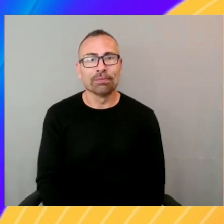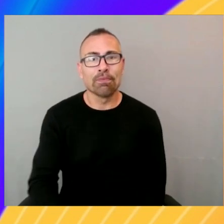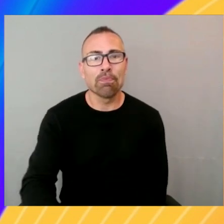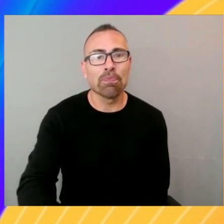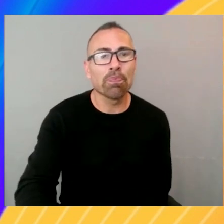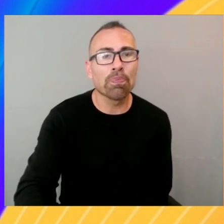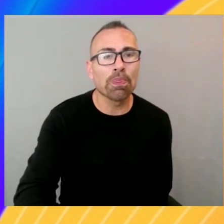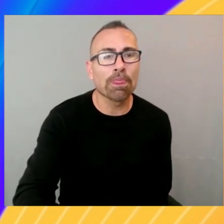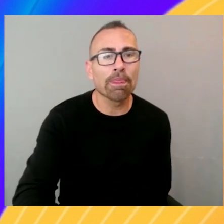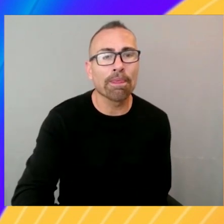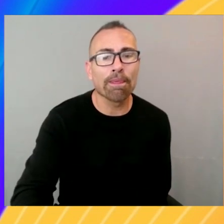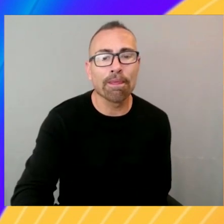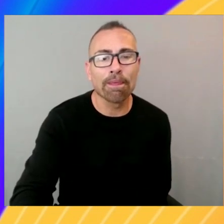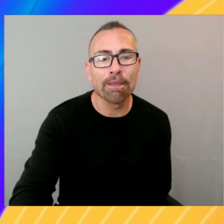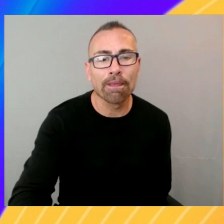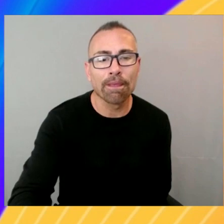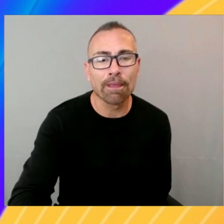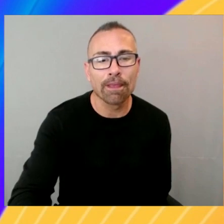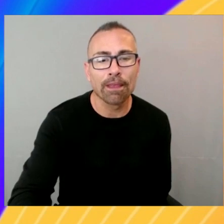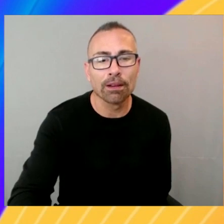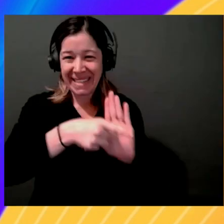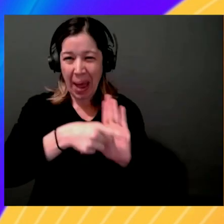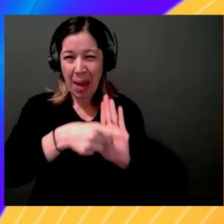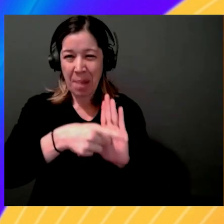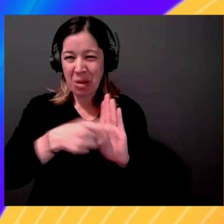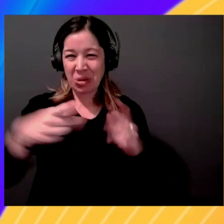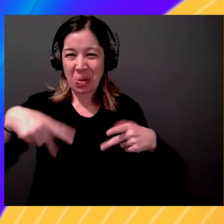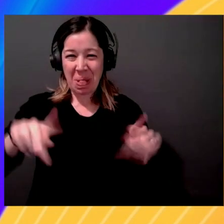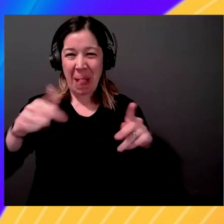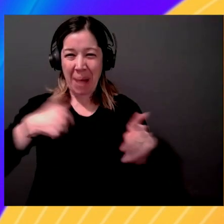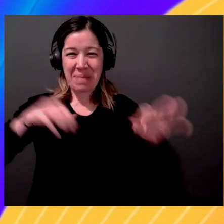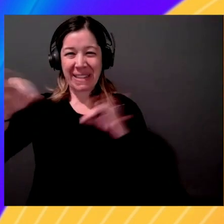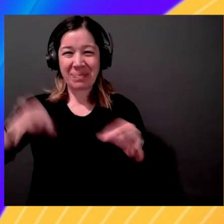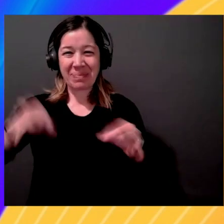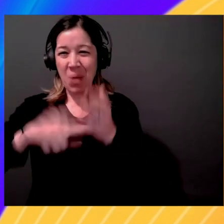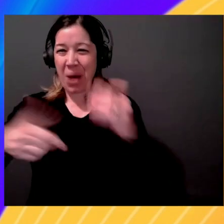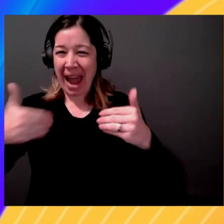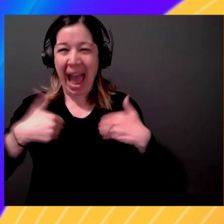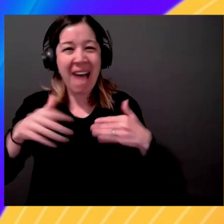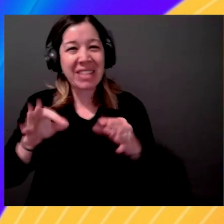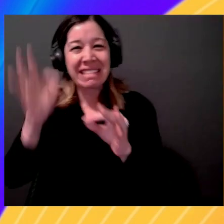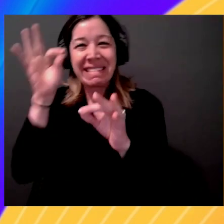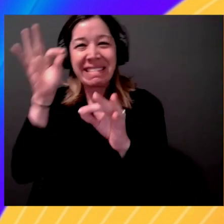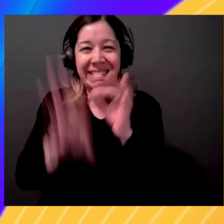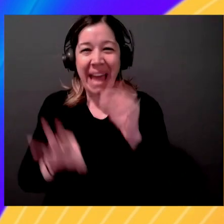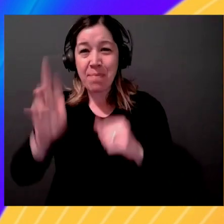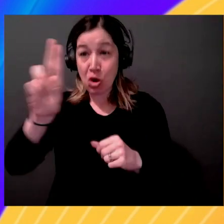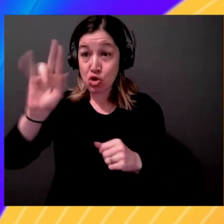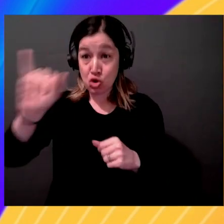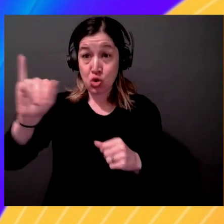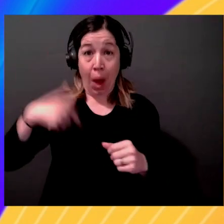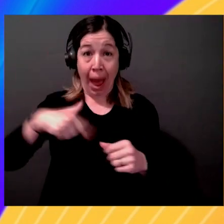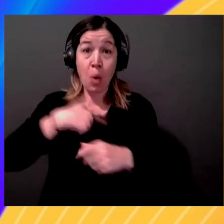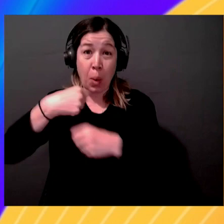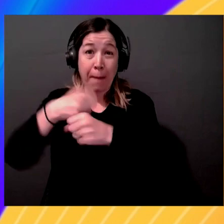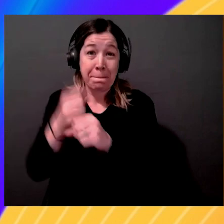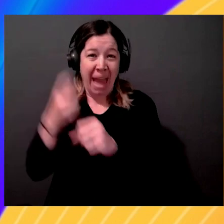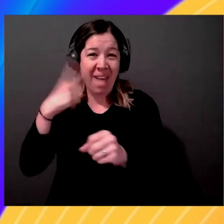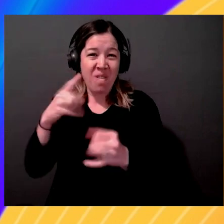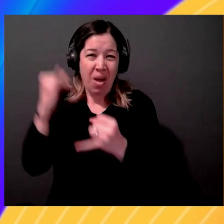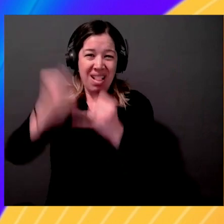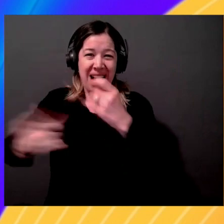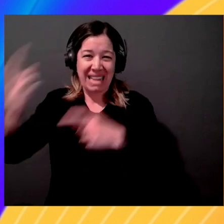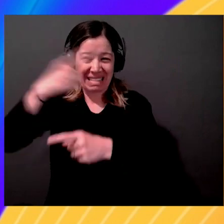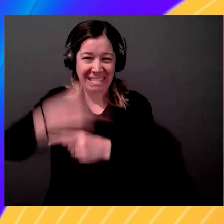explain what I have, which is a simple UI that we literally spun up over the last day. Okay. What it does is expose